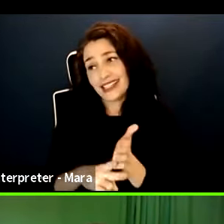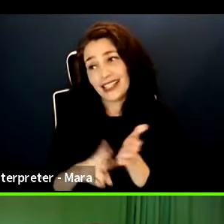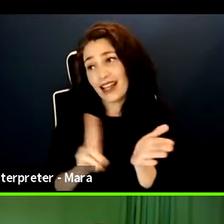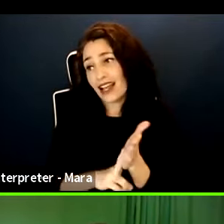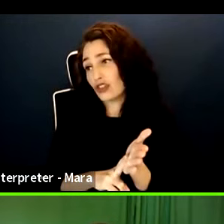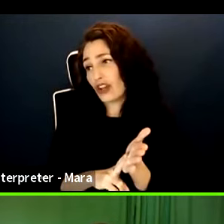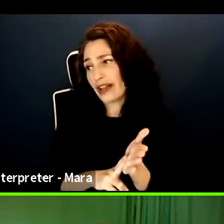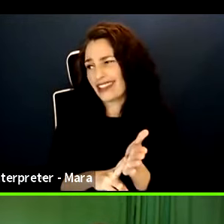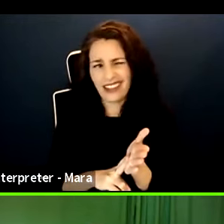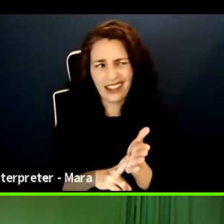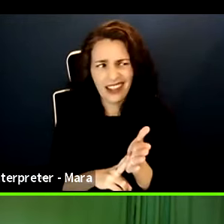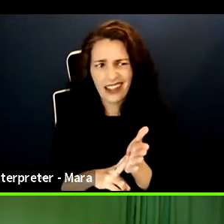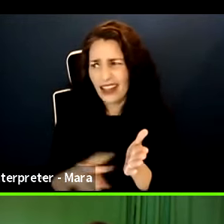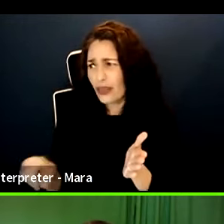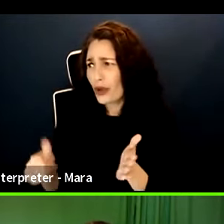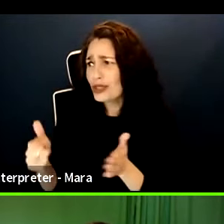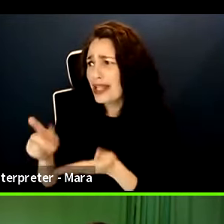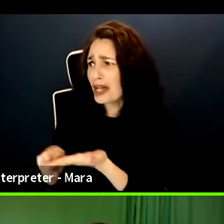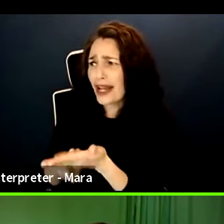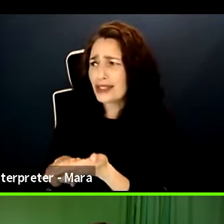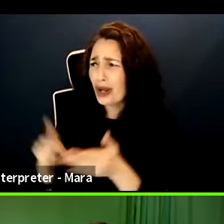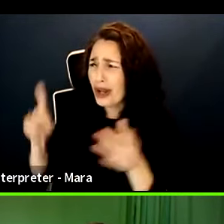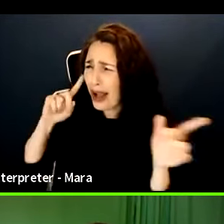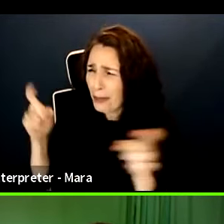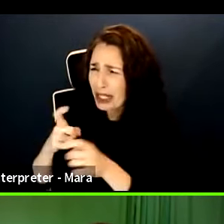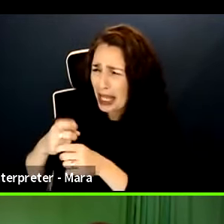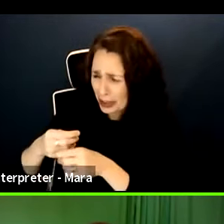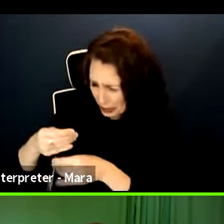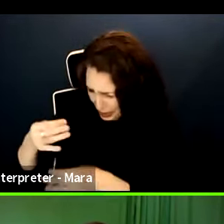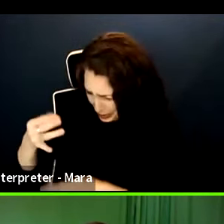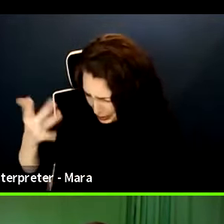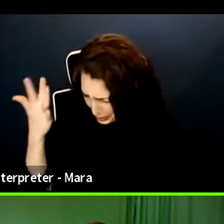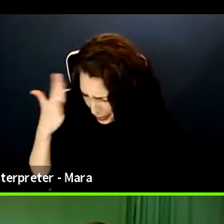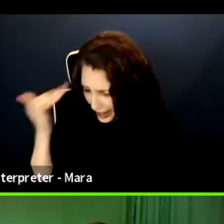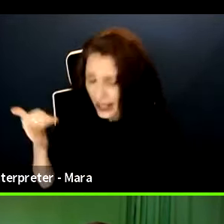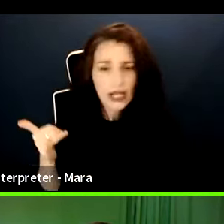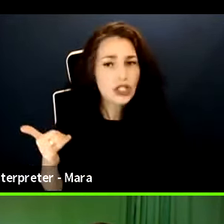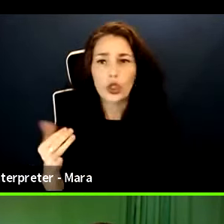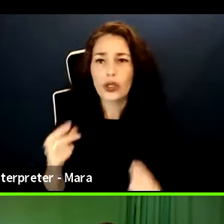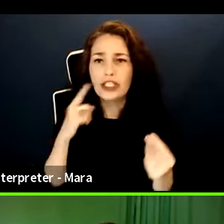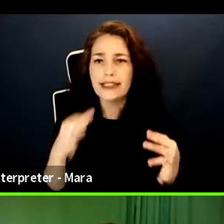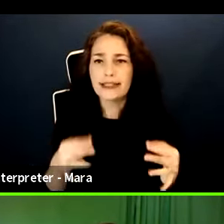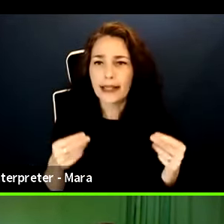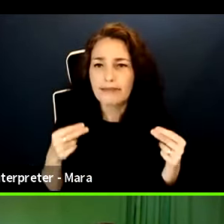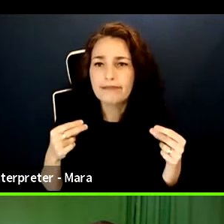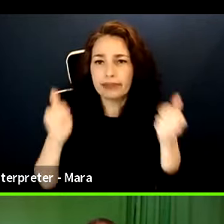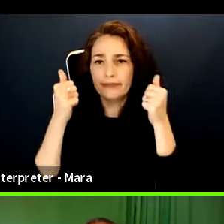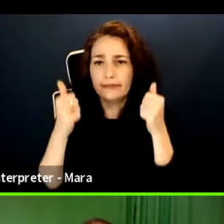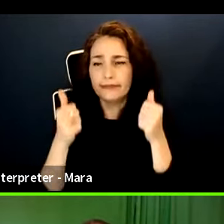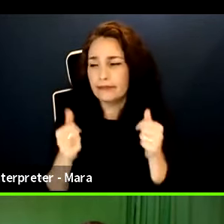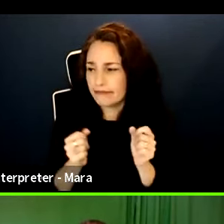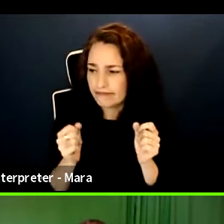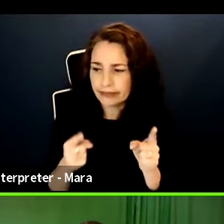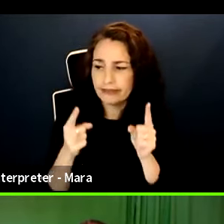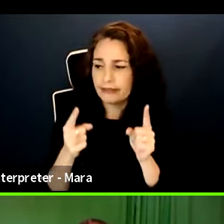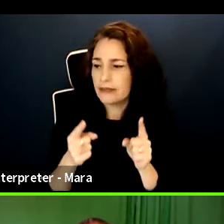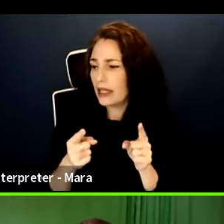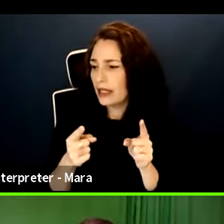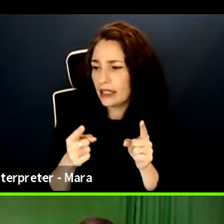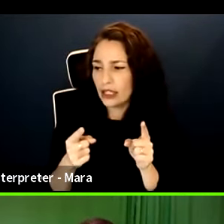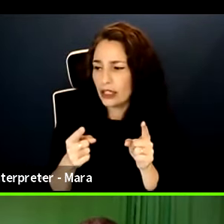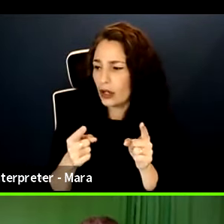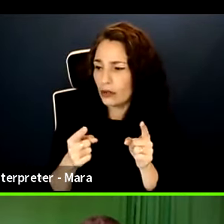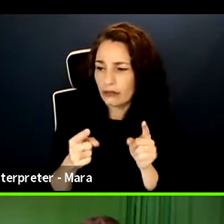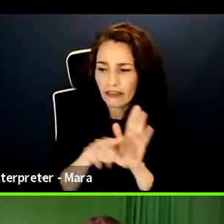complicated. So you can do this thing on the fly that fits the micro-budget and you can film it and you are working, working,